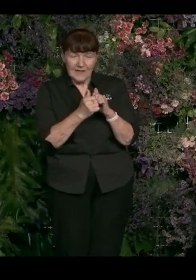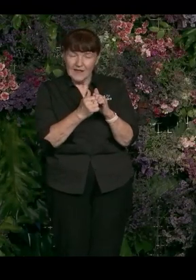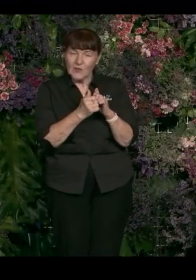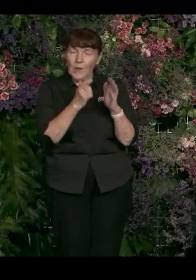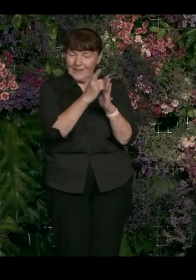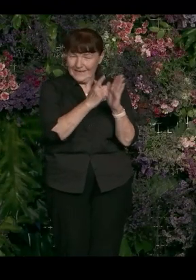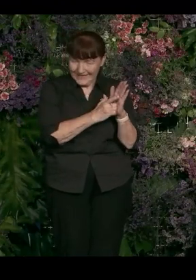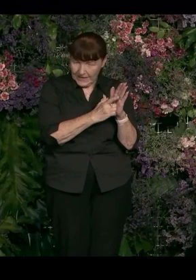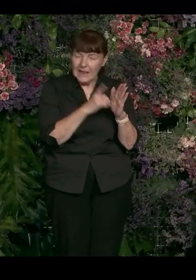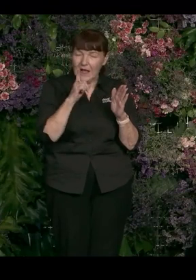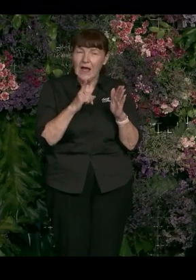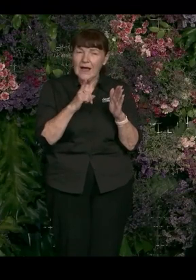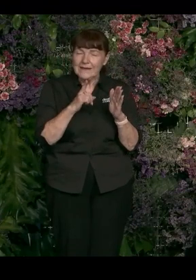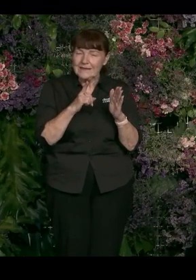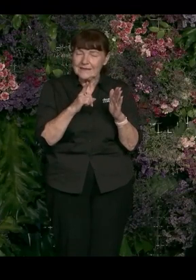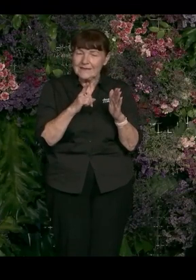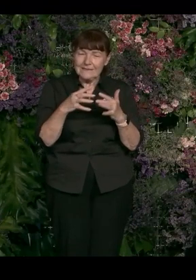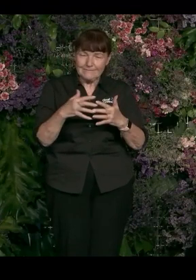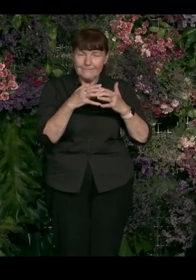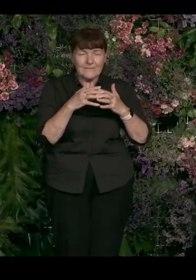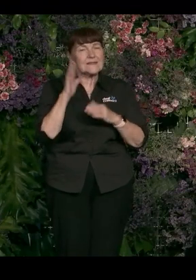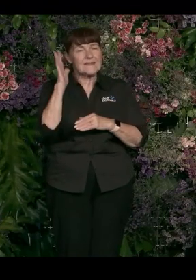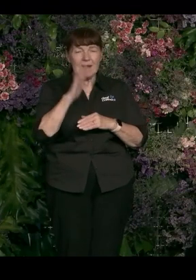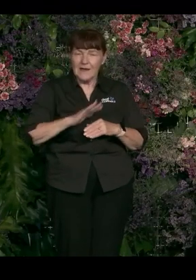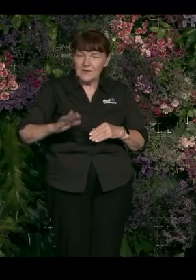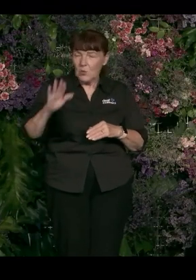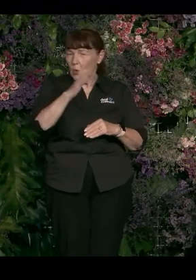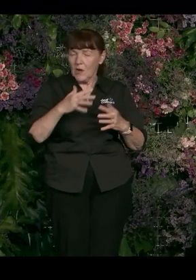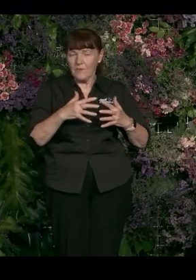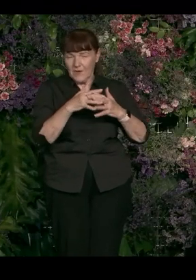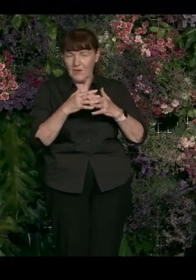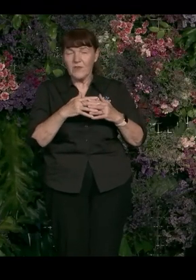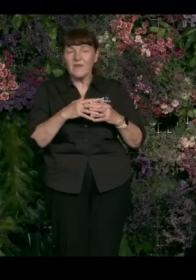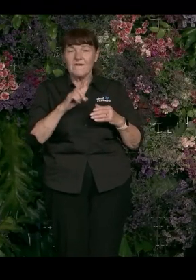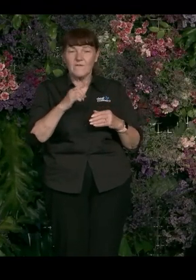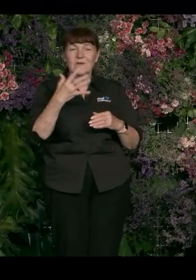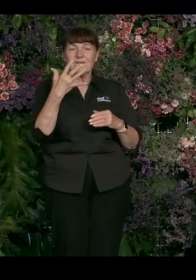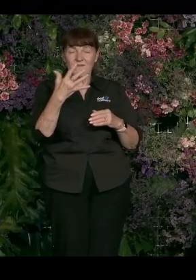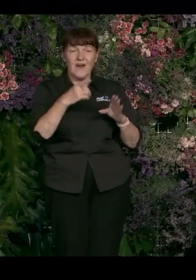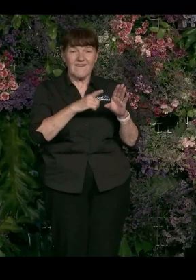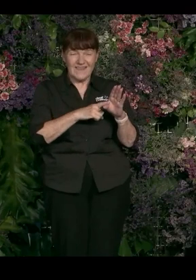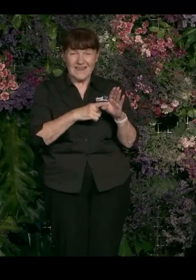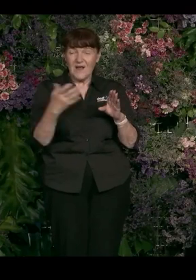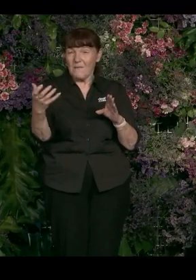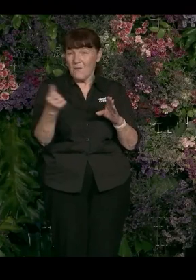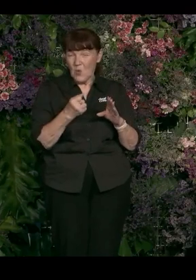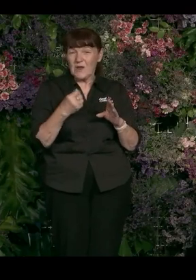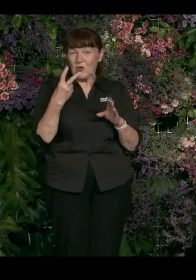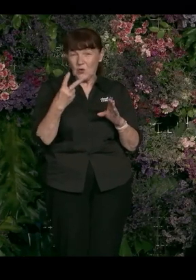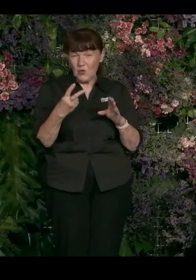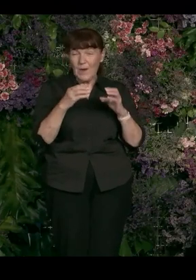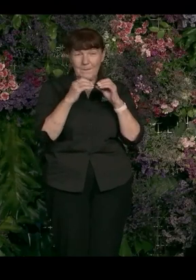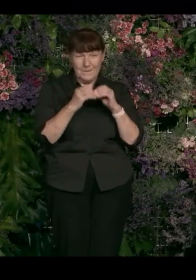and I did domestic partner planning seminars all over the country. And over the first five years at Merrill, I brought in almost $2 billion of LGBT assets